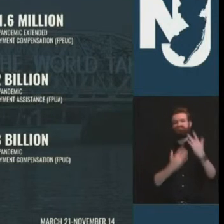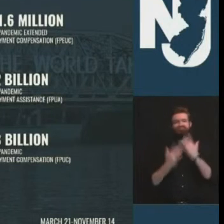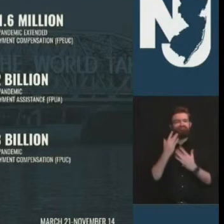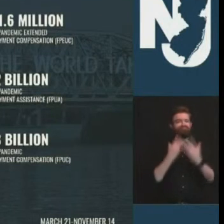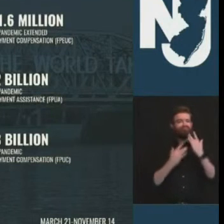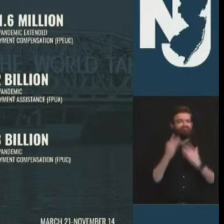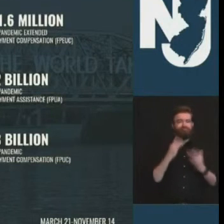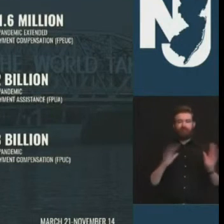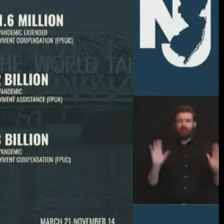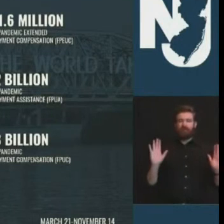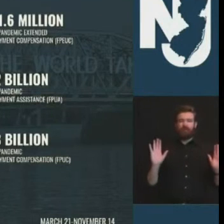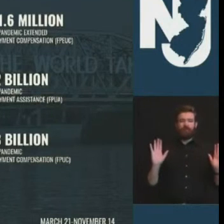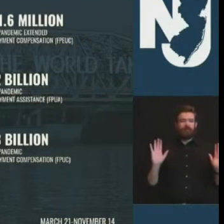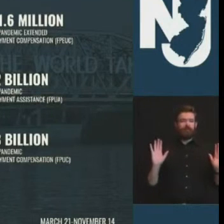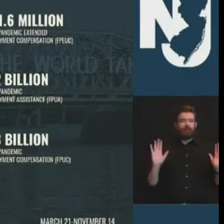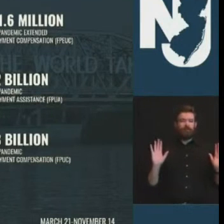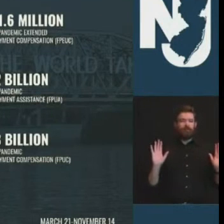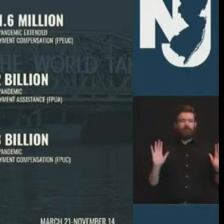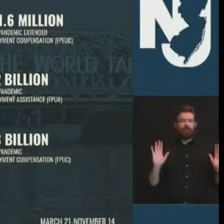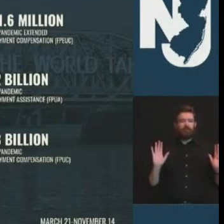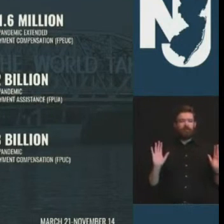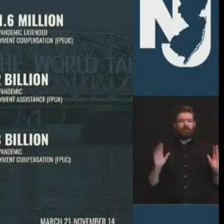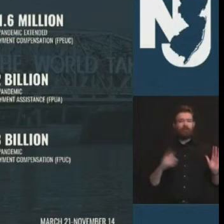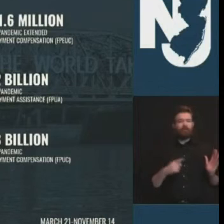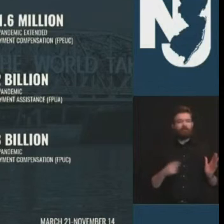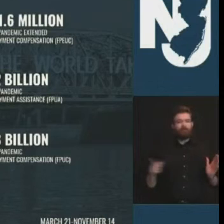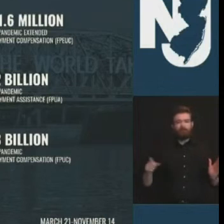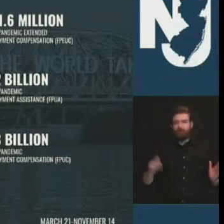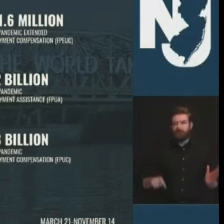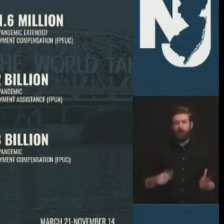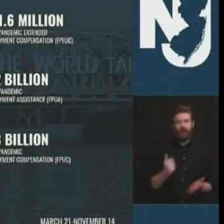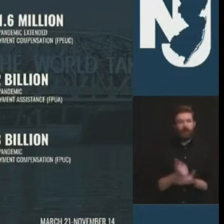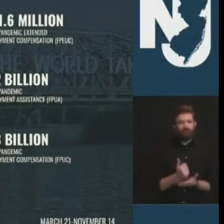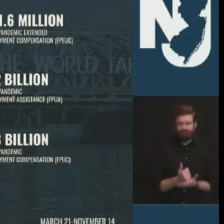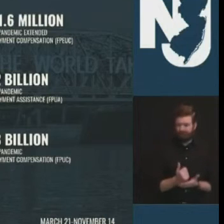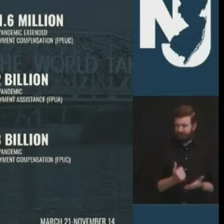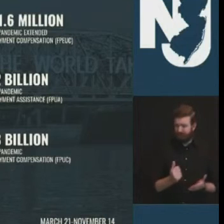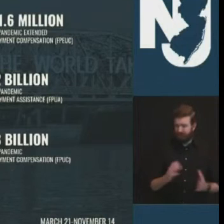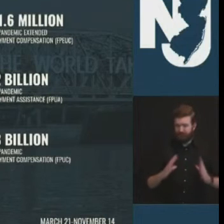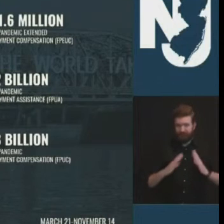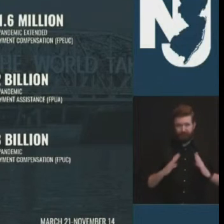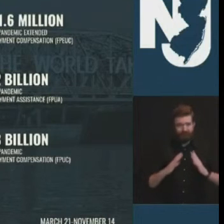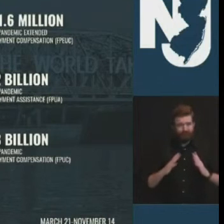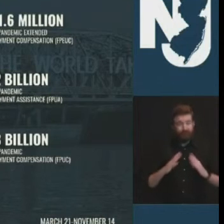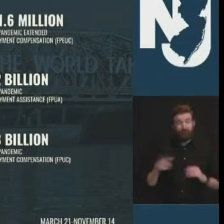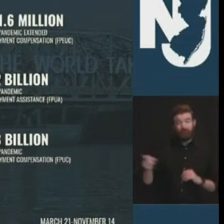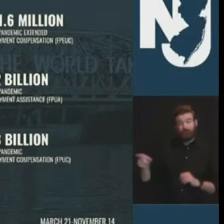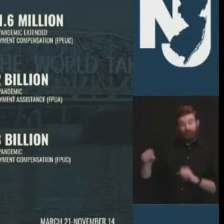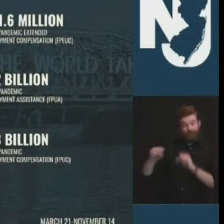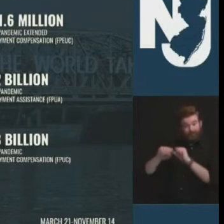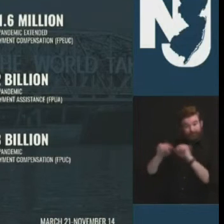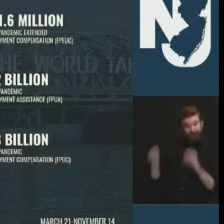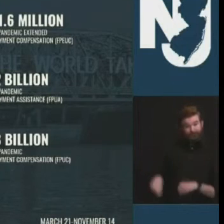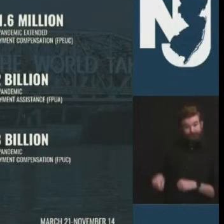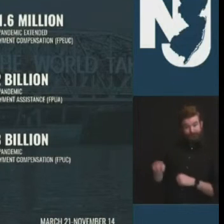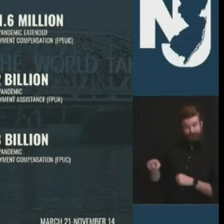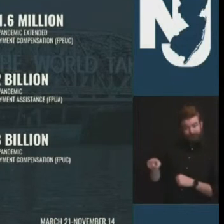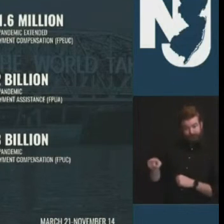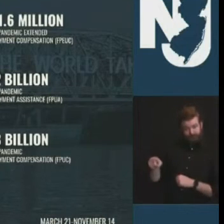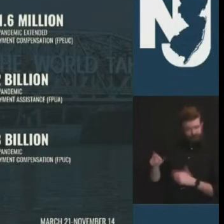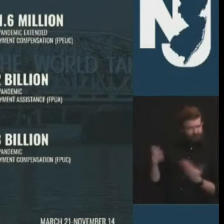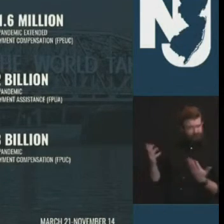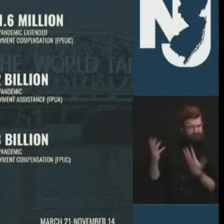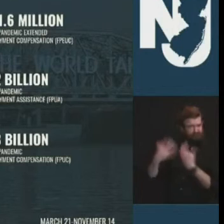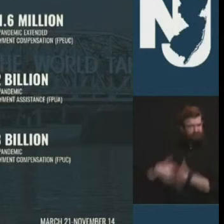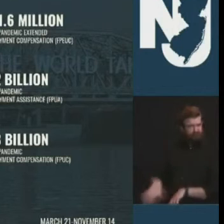understand that completely but the fact of the matter is there's no systemic issue the tsunami has largely uh we're